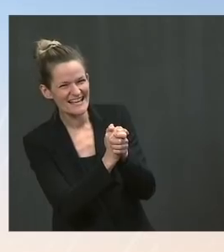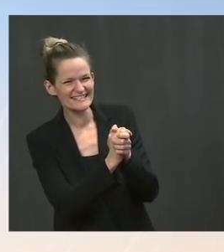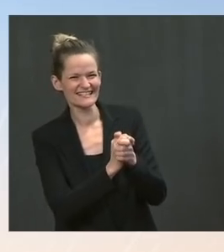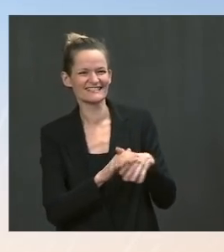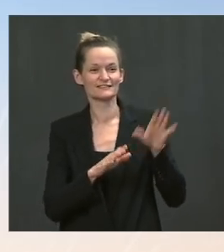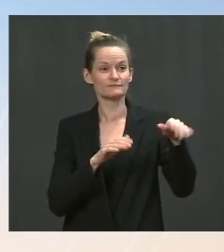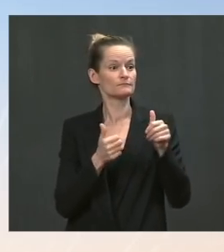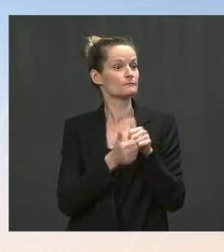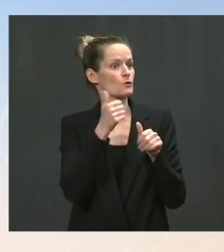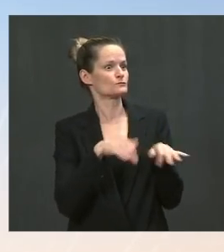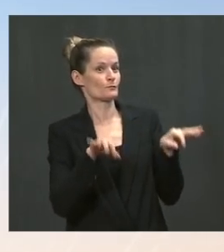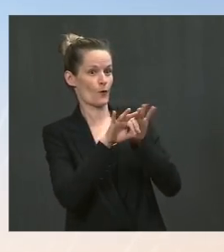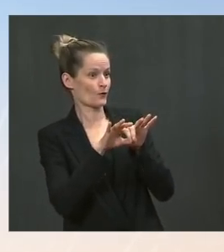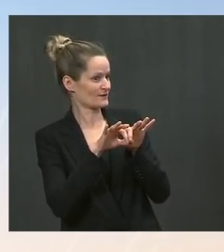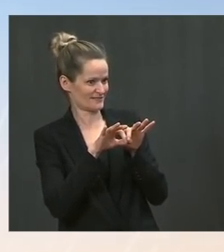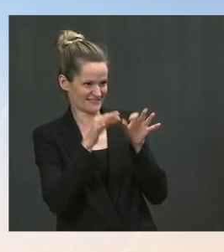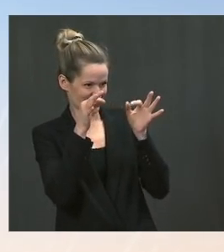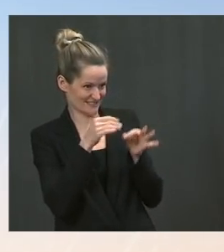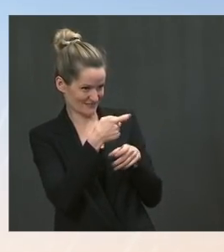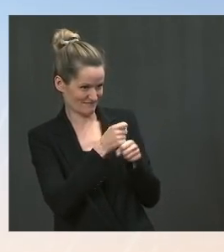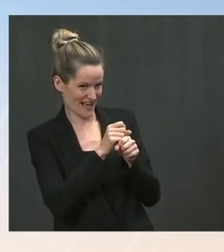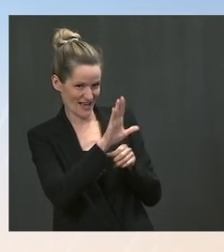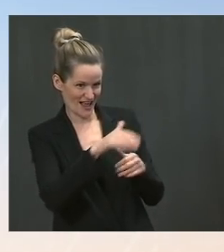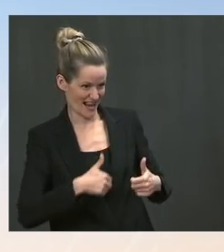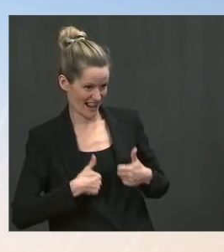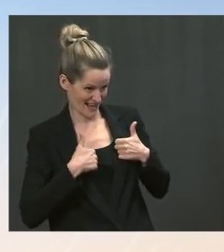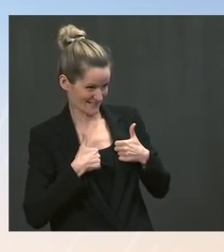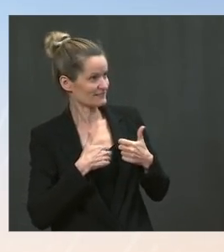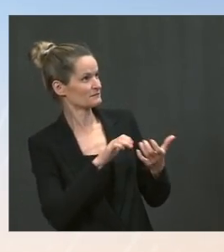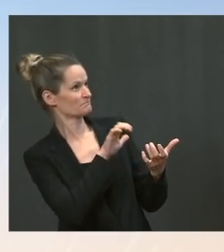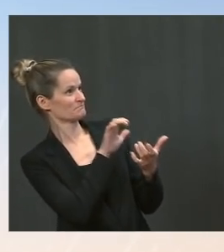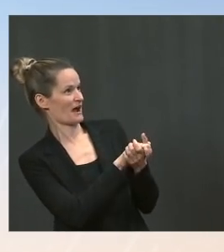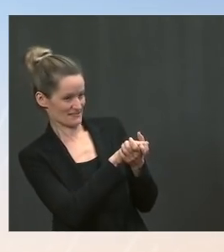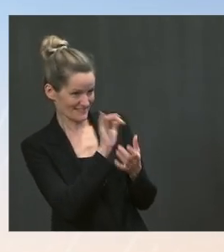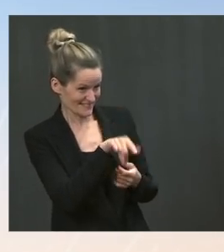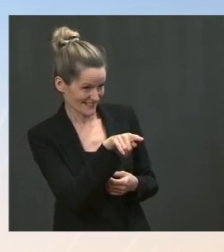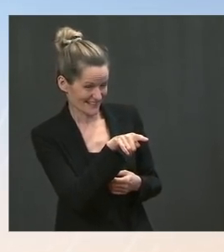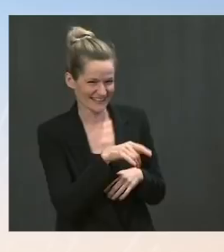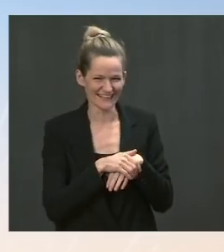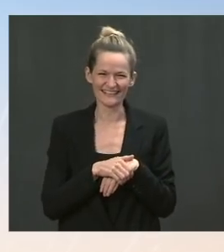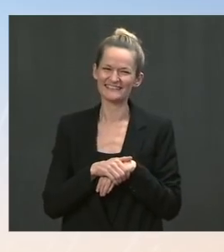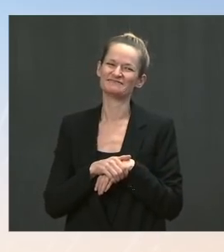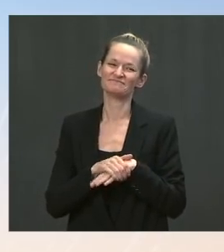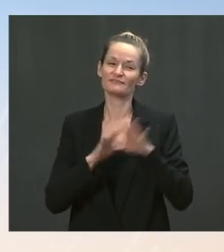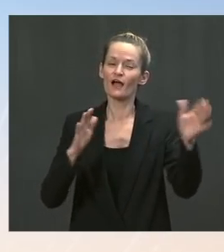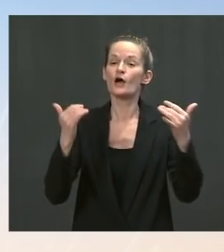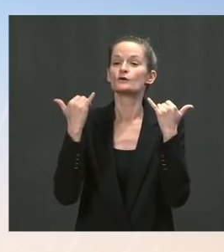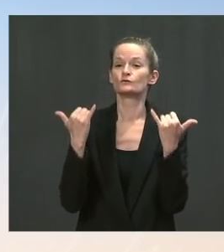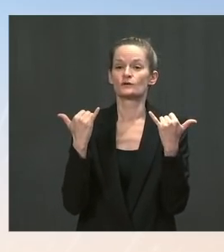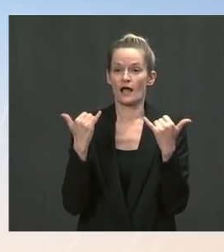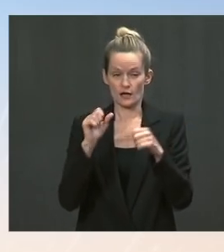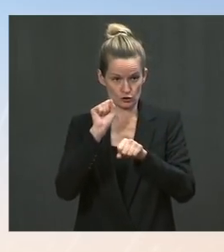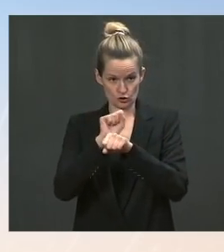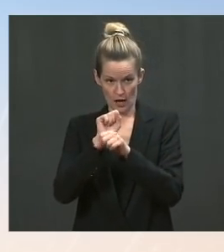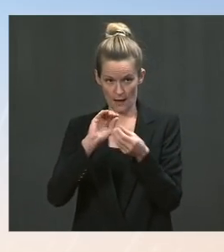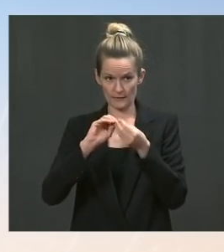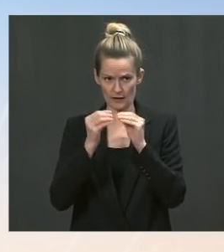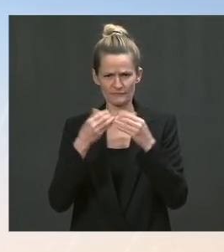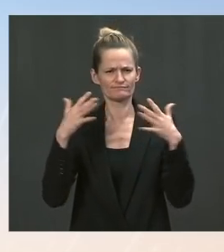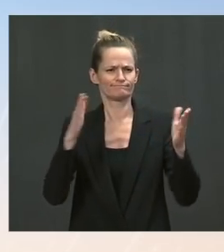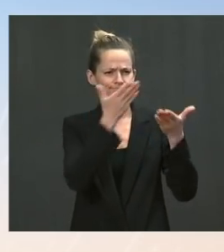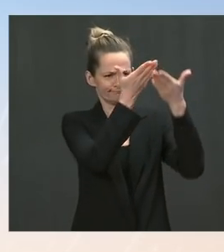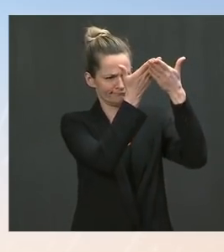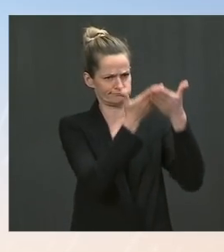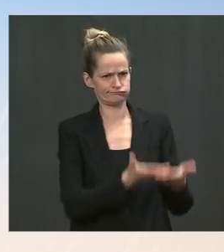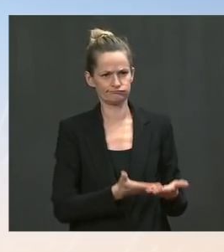your life. Okay. Today's numbers on the jobs numbers. Obviously, it's Jobs Day. Today's numbers are further proof that President Biden's economy is